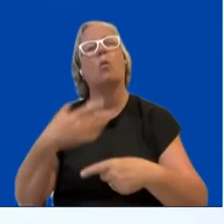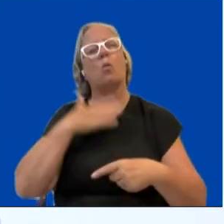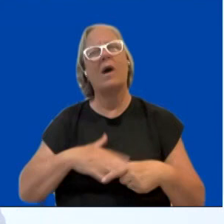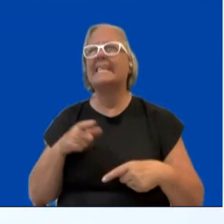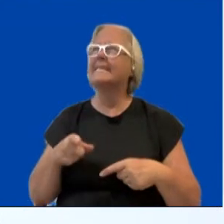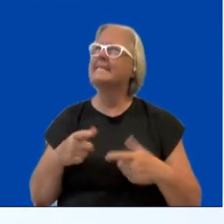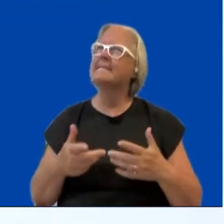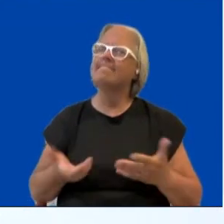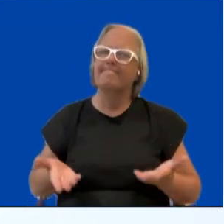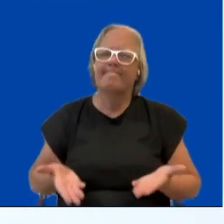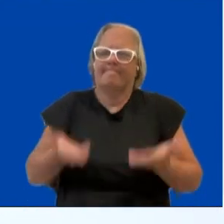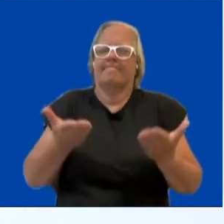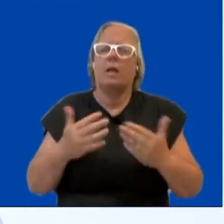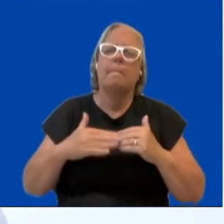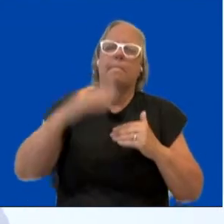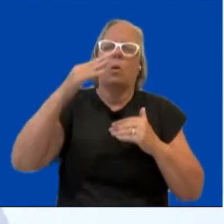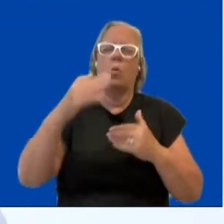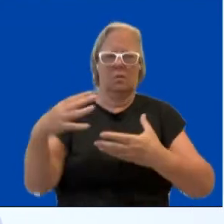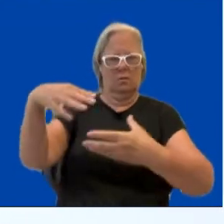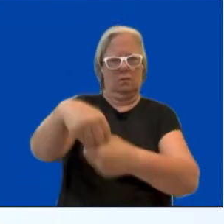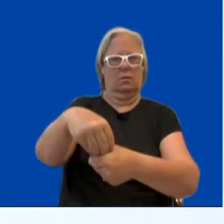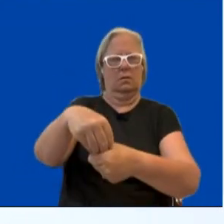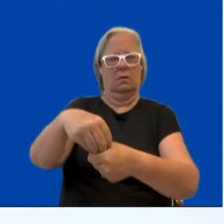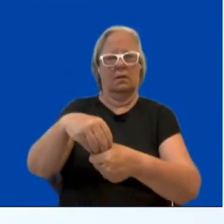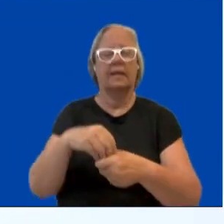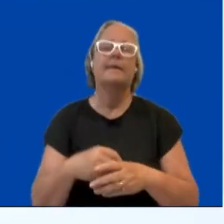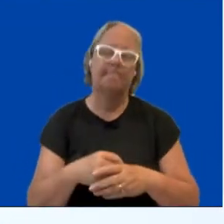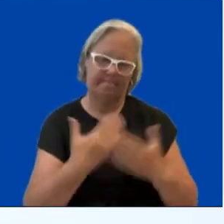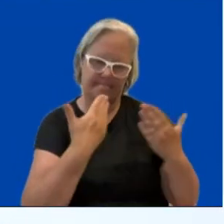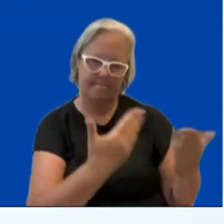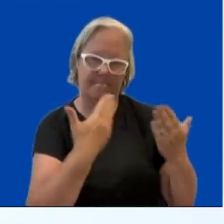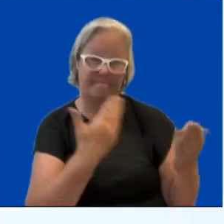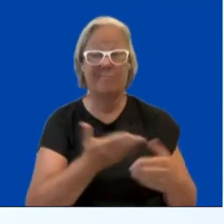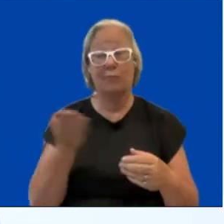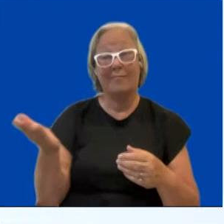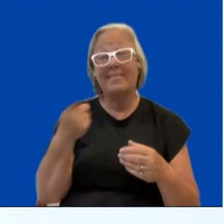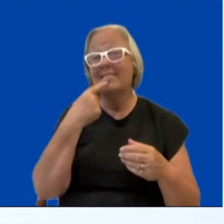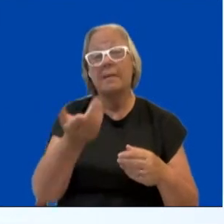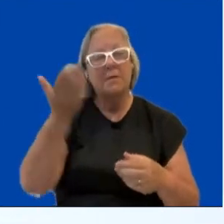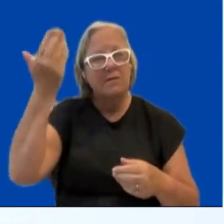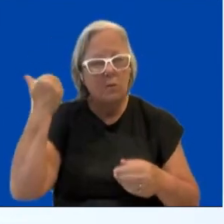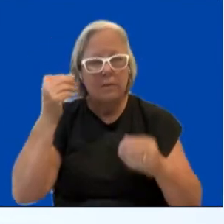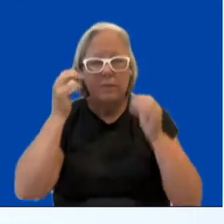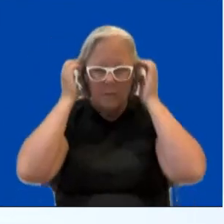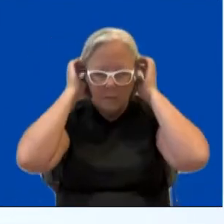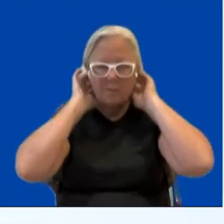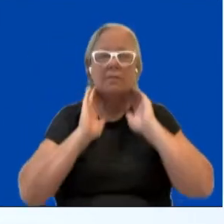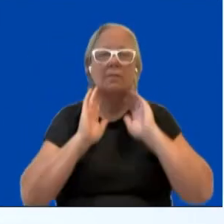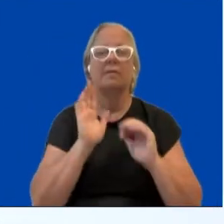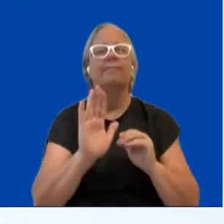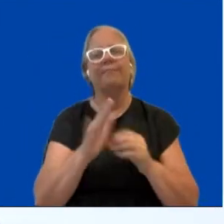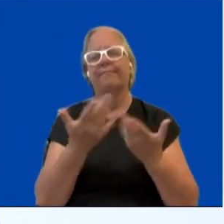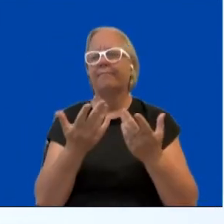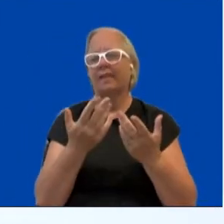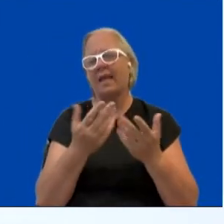Thank you for the question. And I think it goes back to, I think, Caroline's point around the very poignant story about developing countries and that impact. Well,